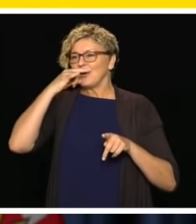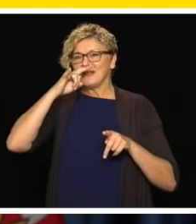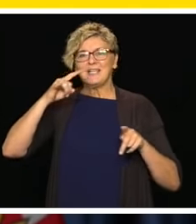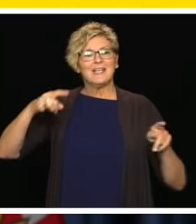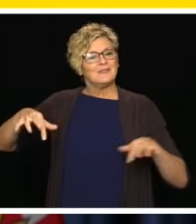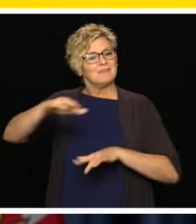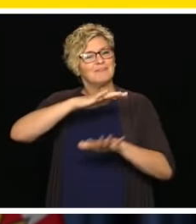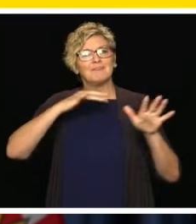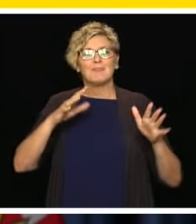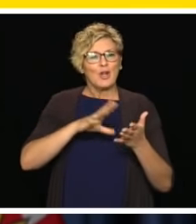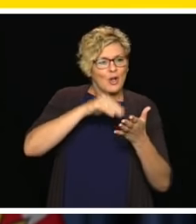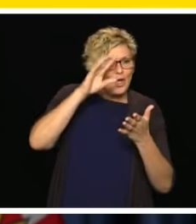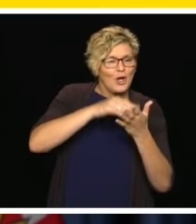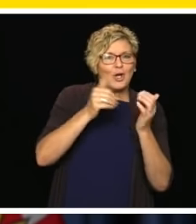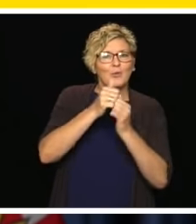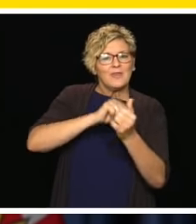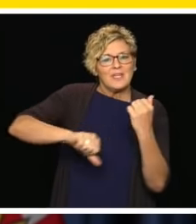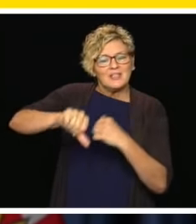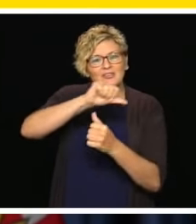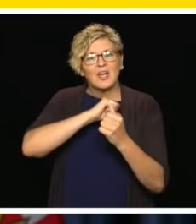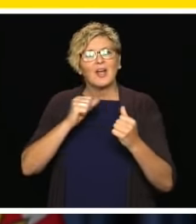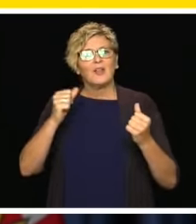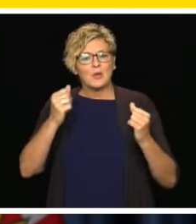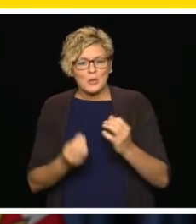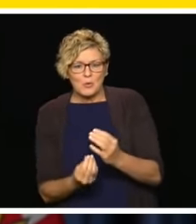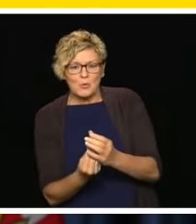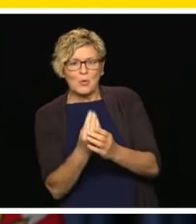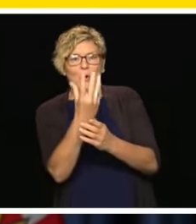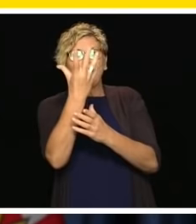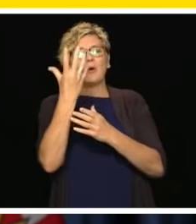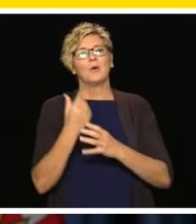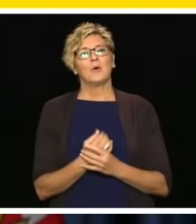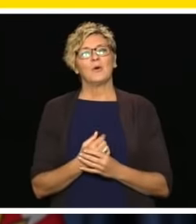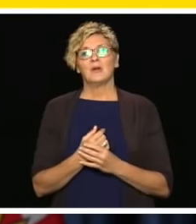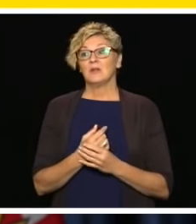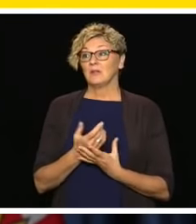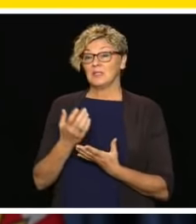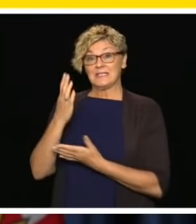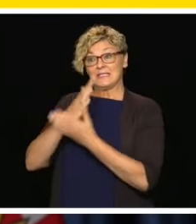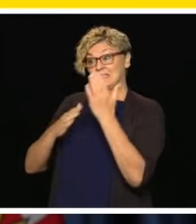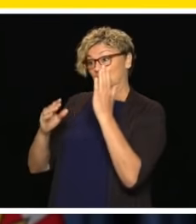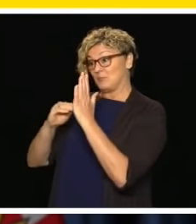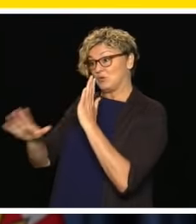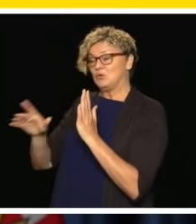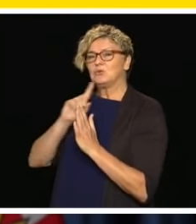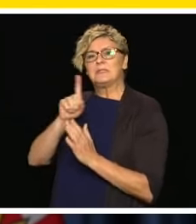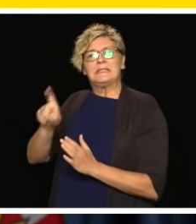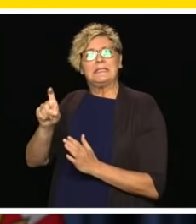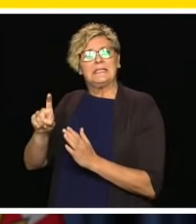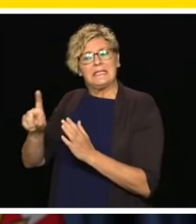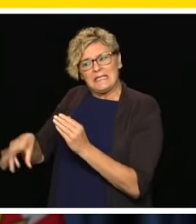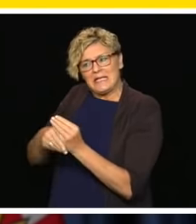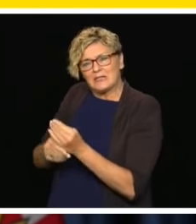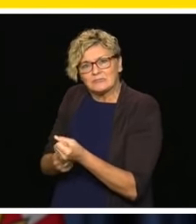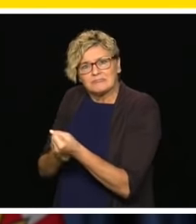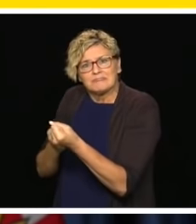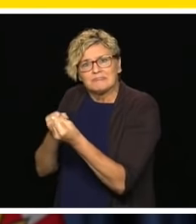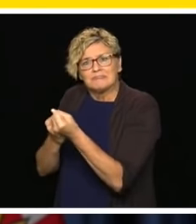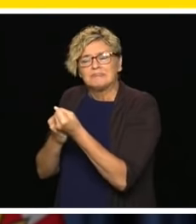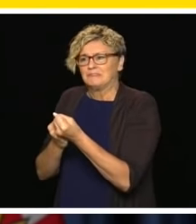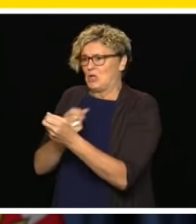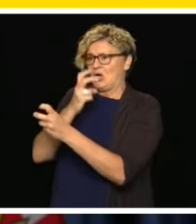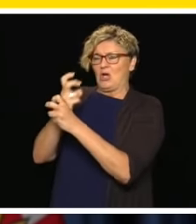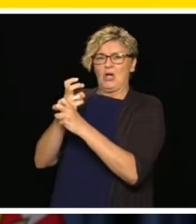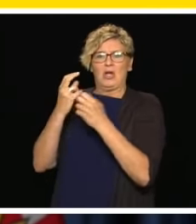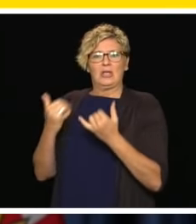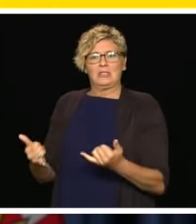and not having those places learn and grow has been especially hard for children who need extra support or for kids who find that school is